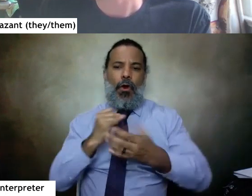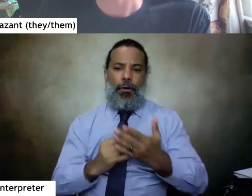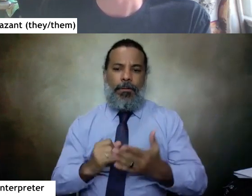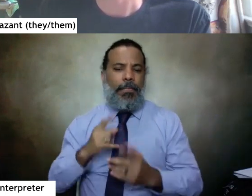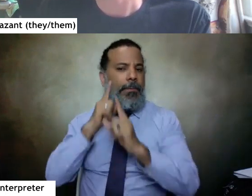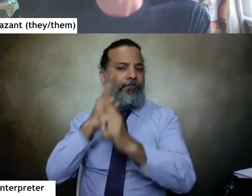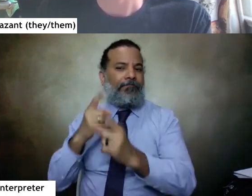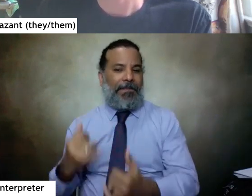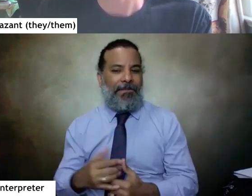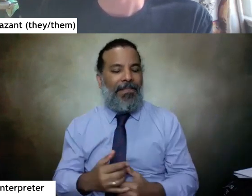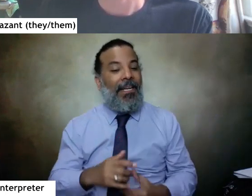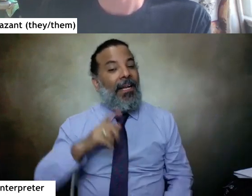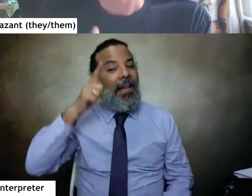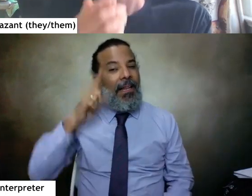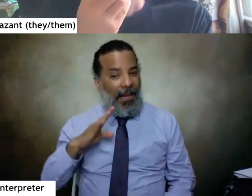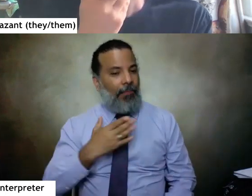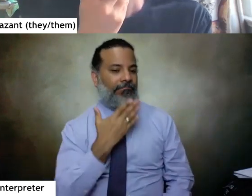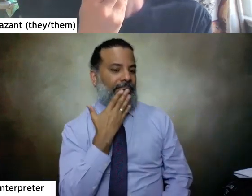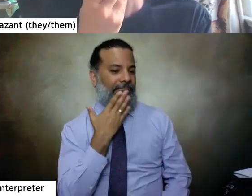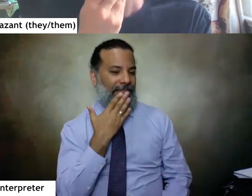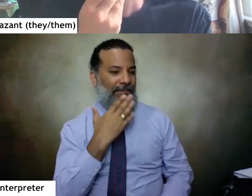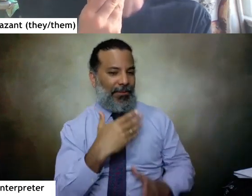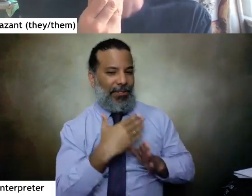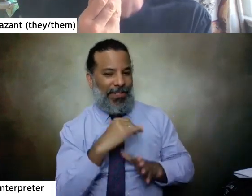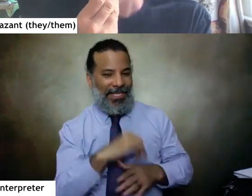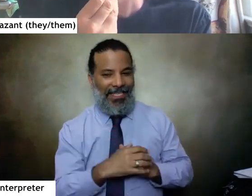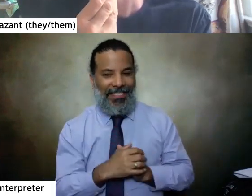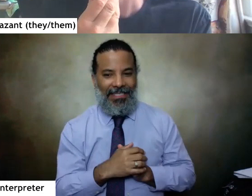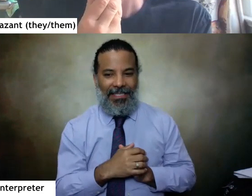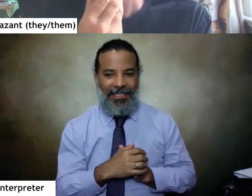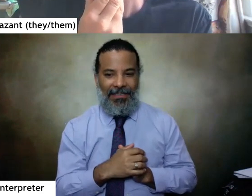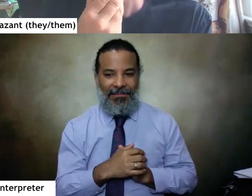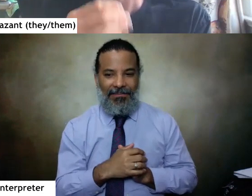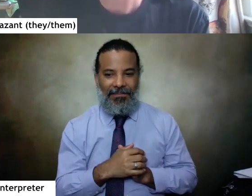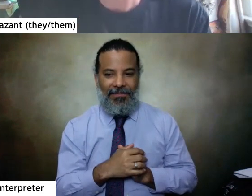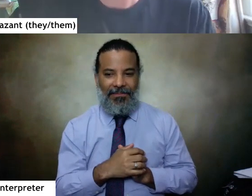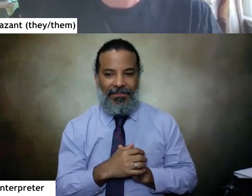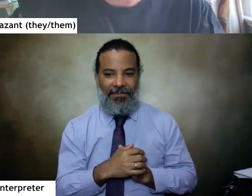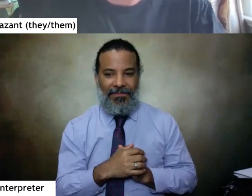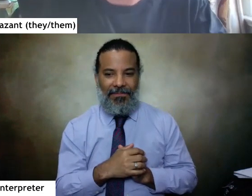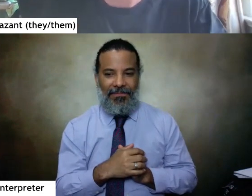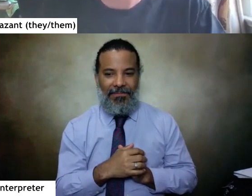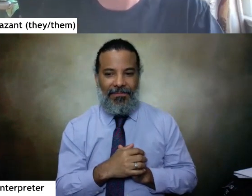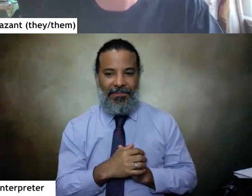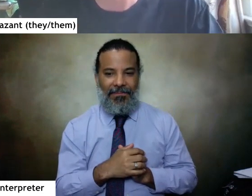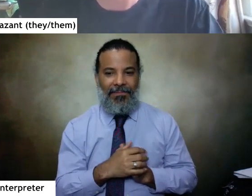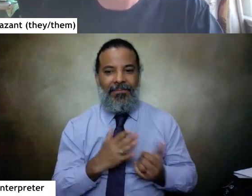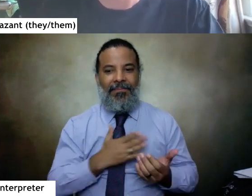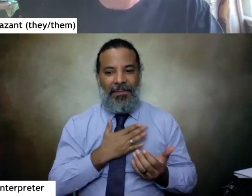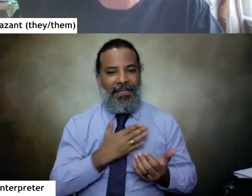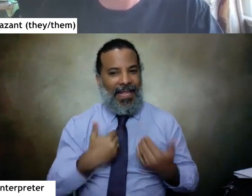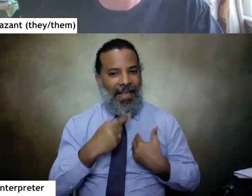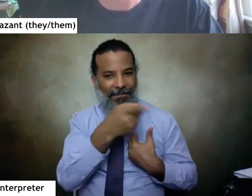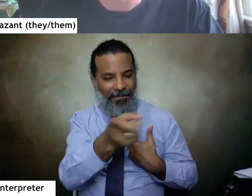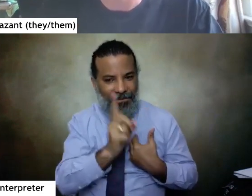thank you so much for sharing that uh for both of you and uh really glad to have you